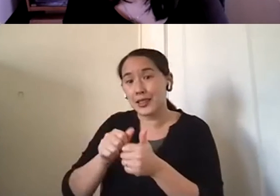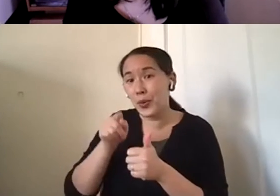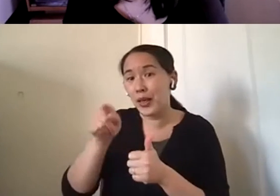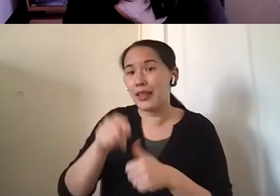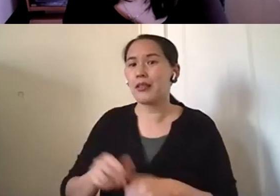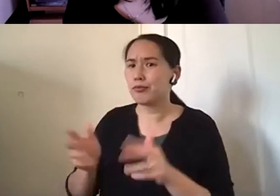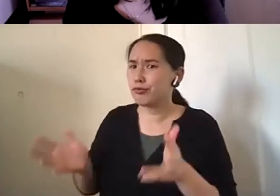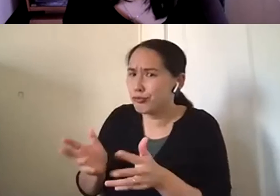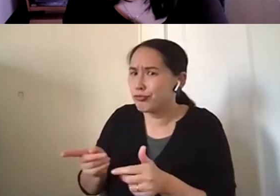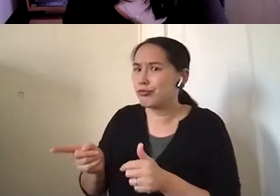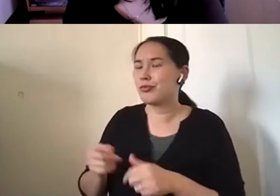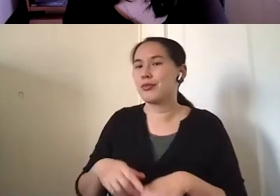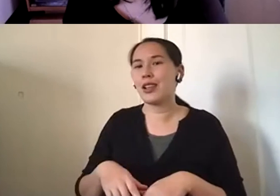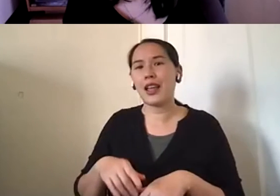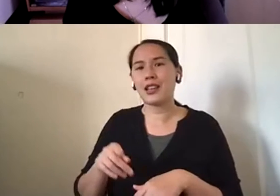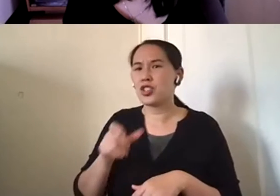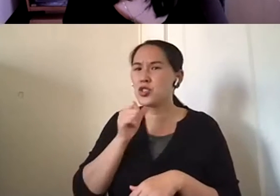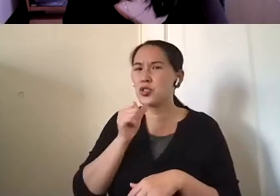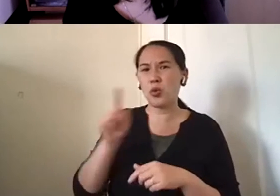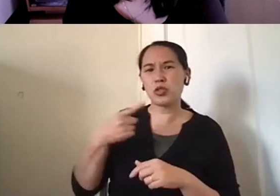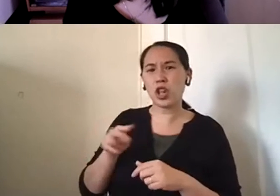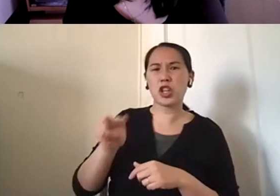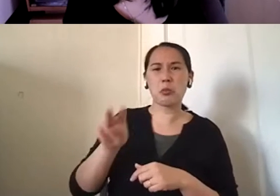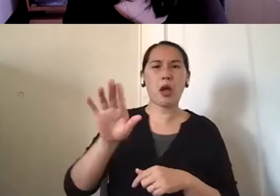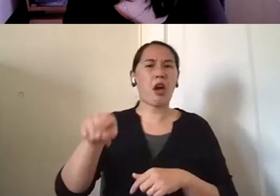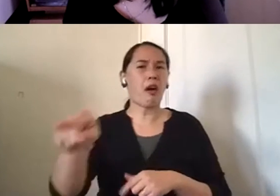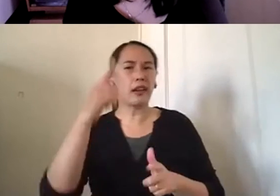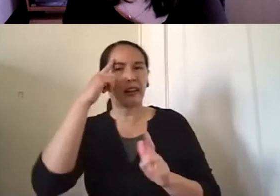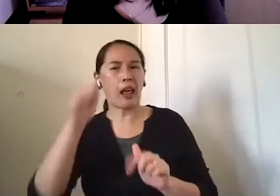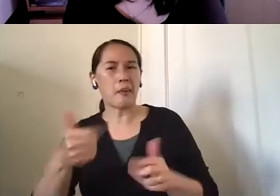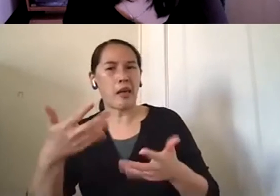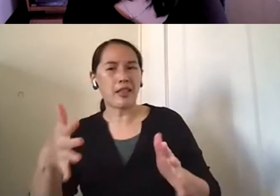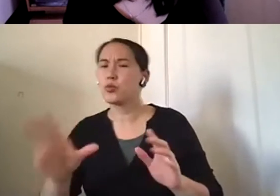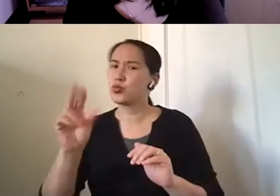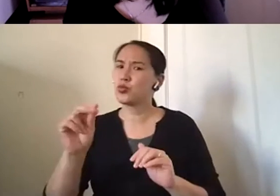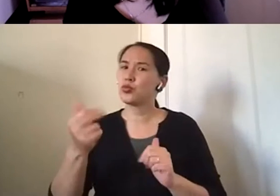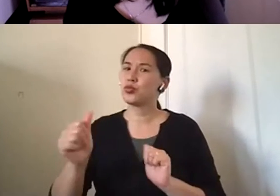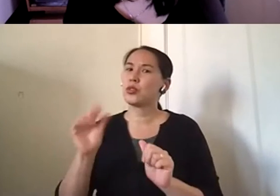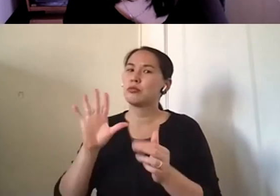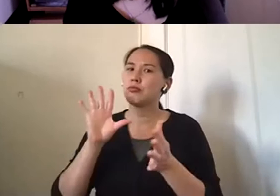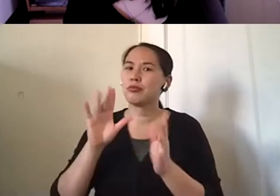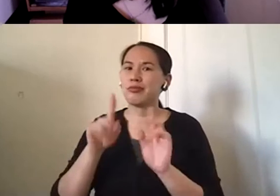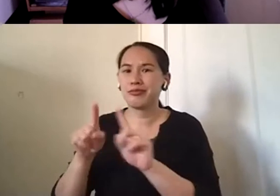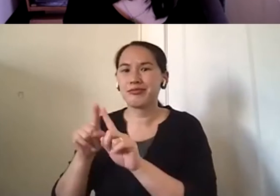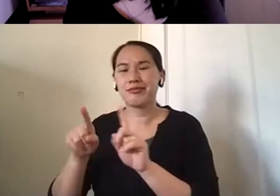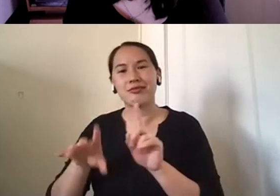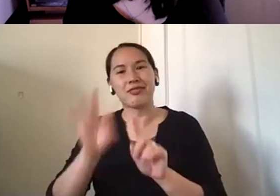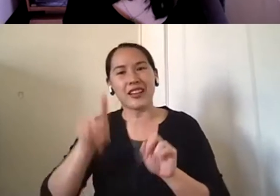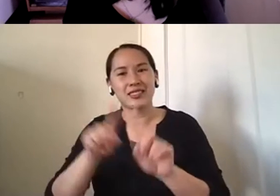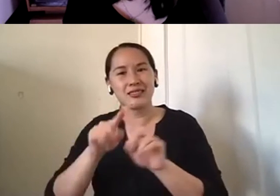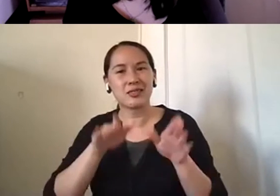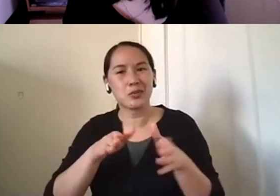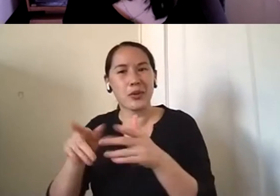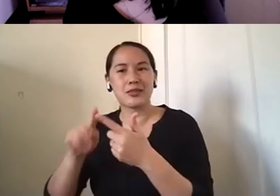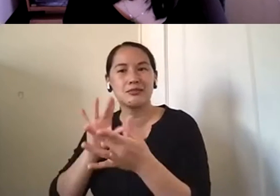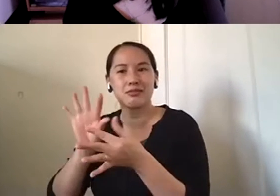see him beyond the disease and try to connect with them on what he enjoys. Um, so, um, so things